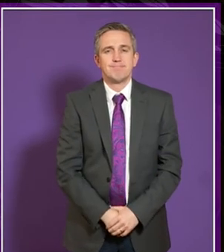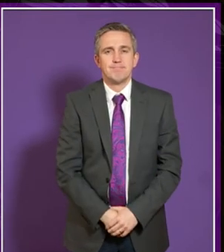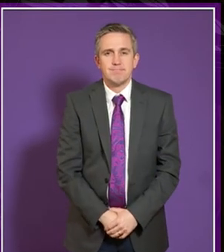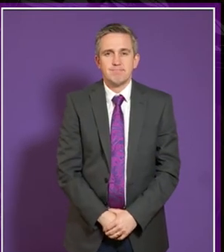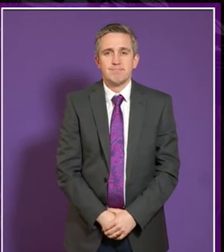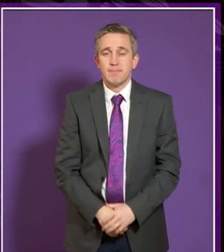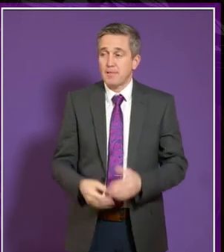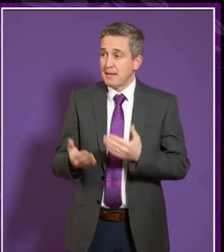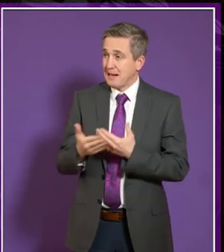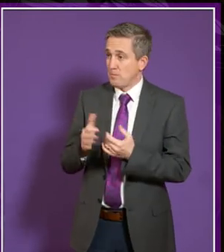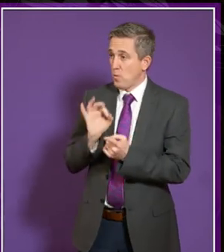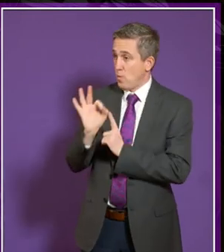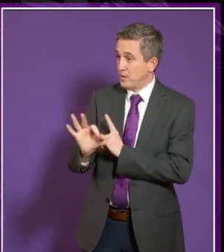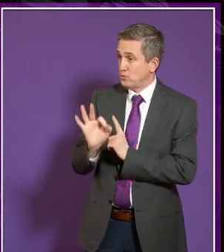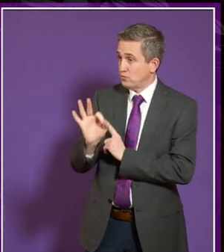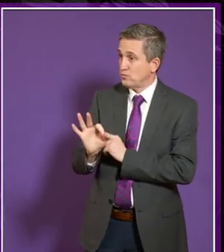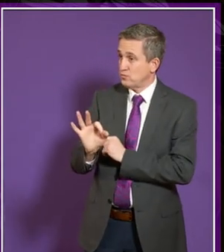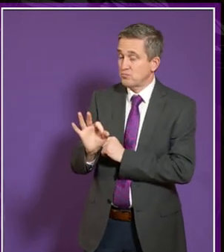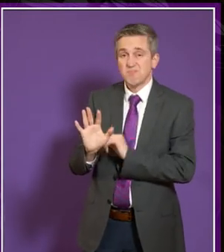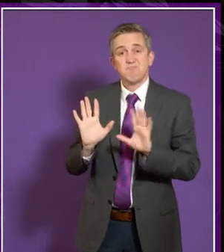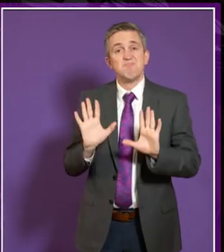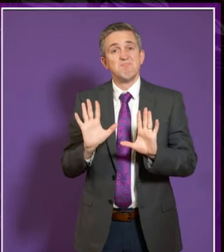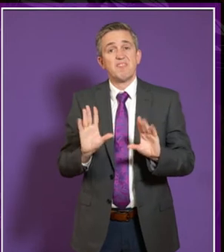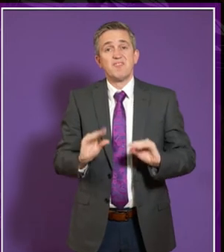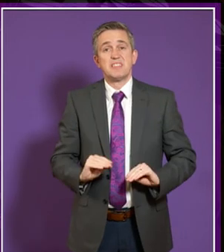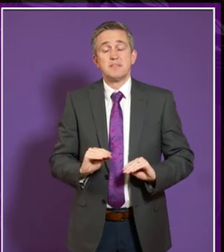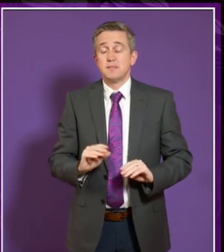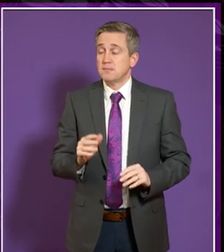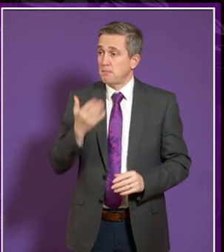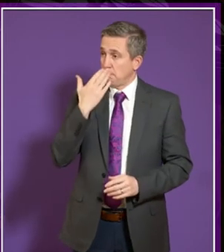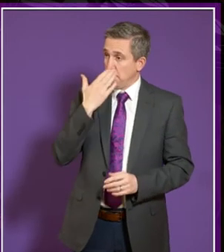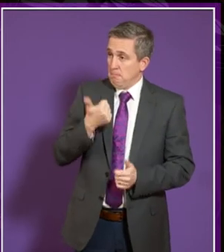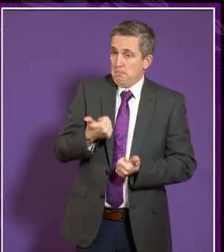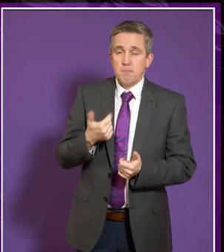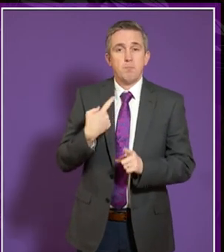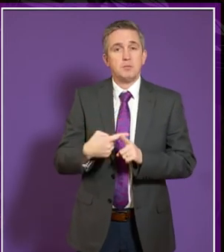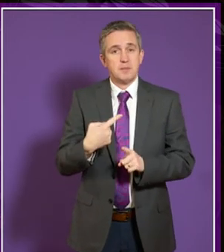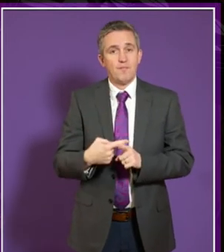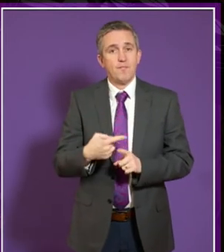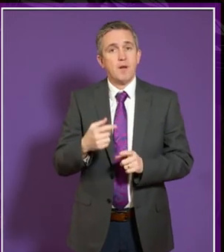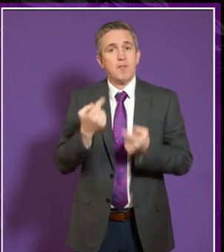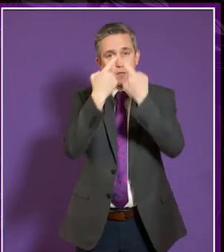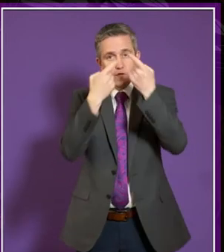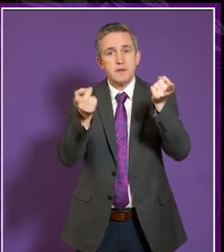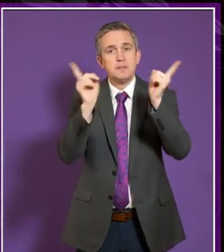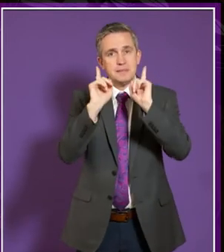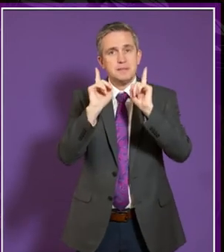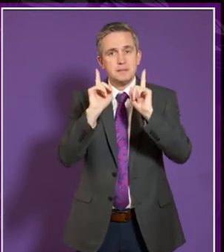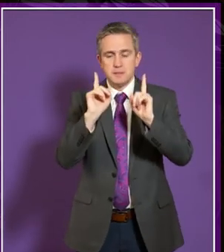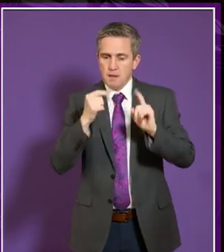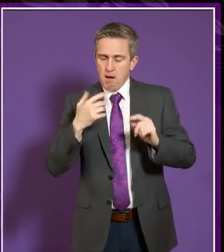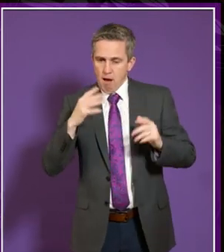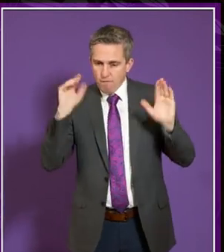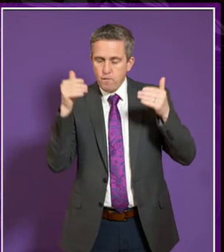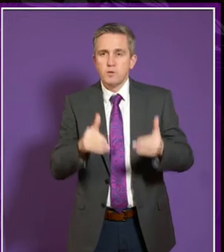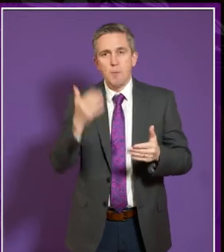further questions no that was that was me i'm really encouraged though that mental health has been taken seriously within the sort of disability